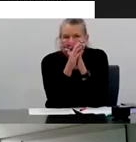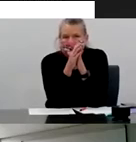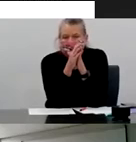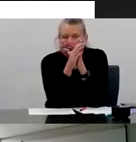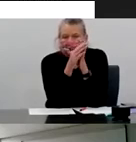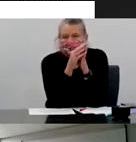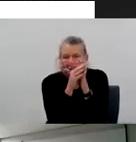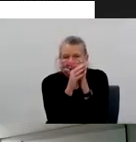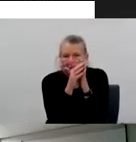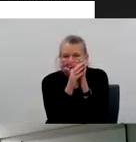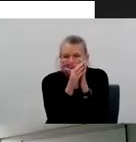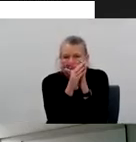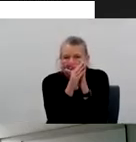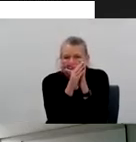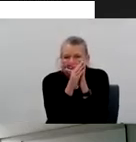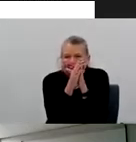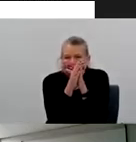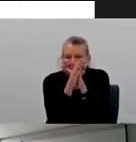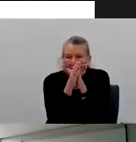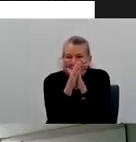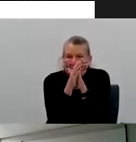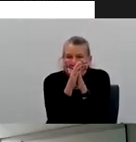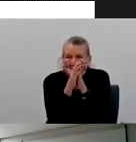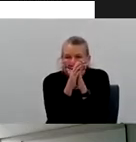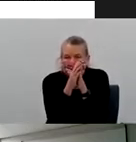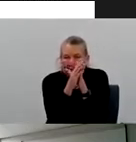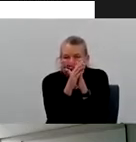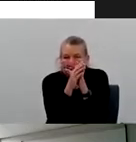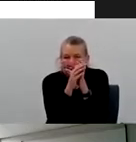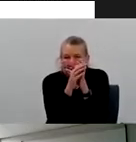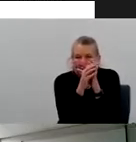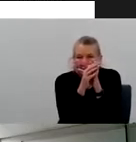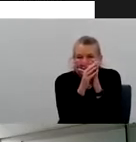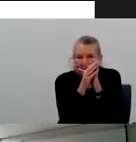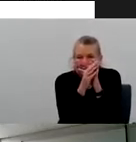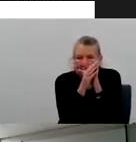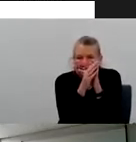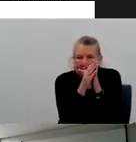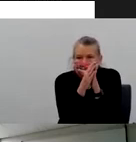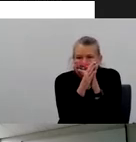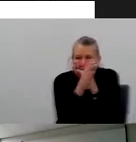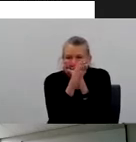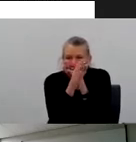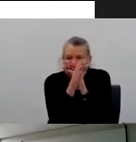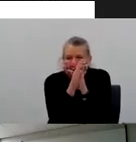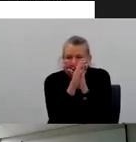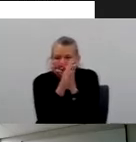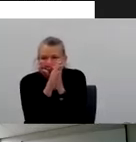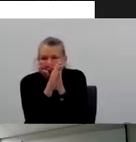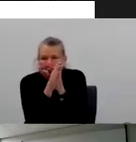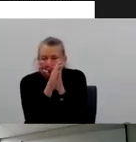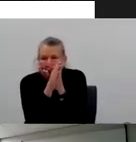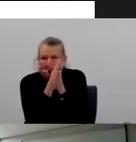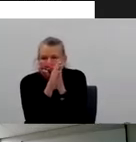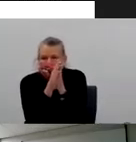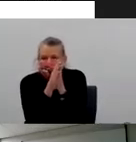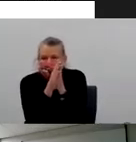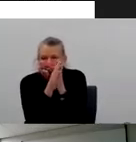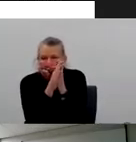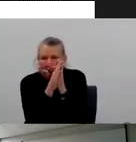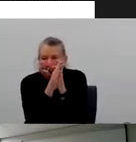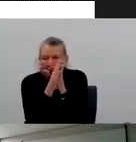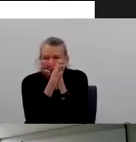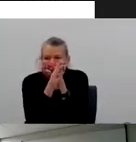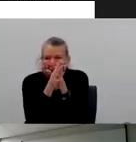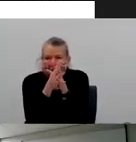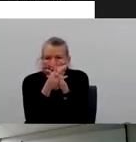an opportunity of a lifetime to receive mentorship from Dr. Marsh and Dr. Hodder and many of our state agencies,